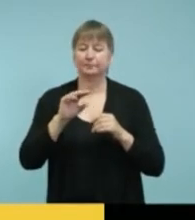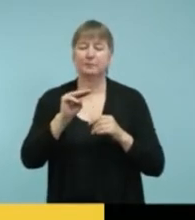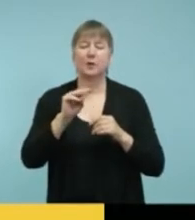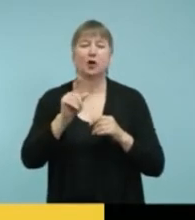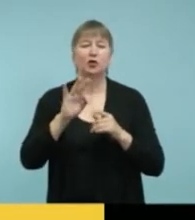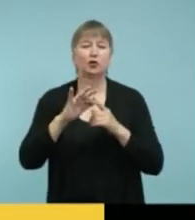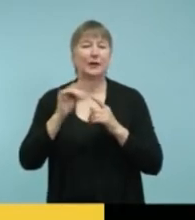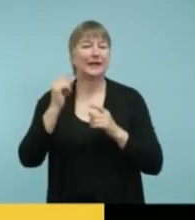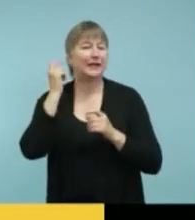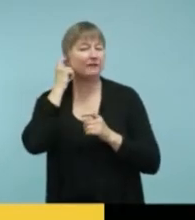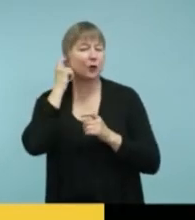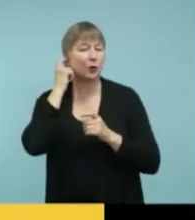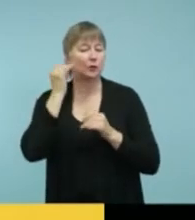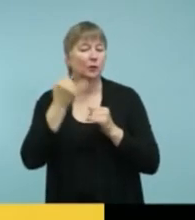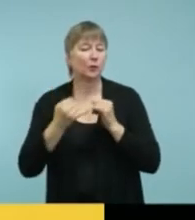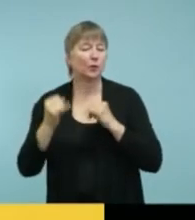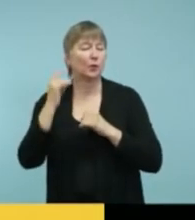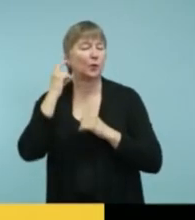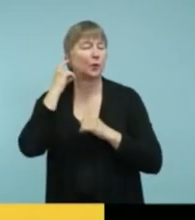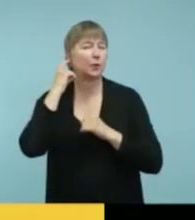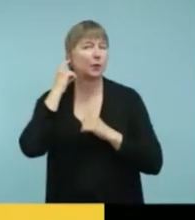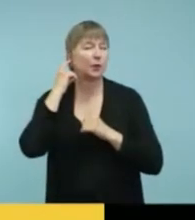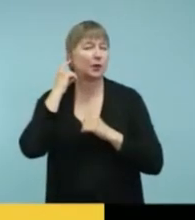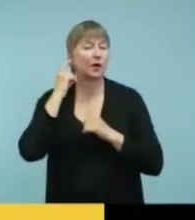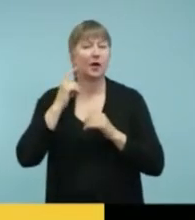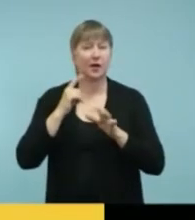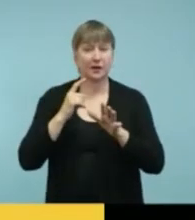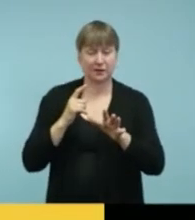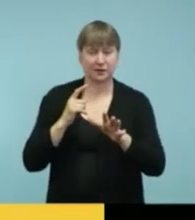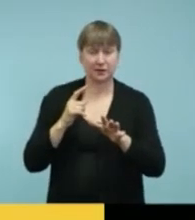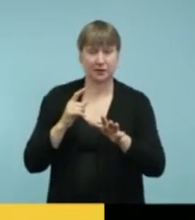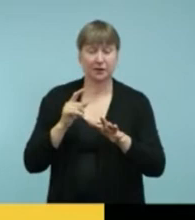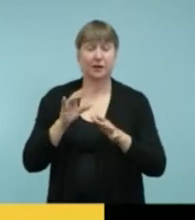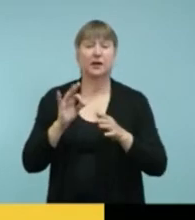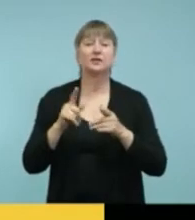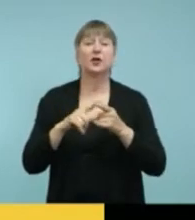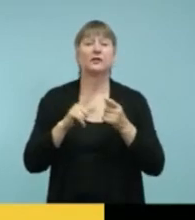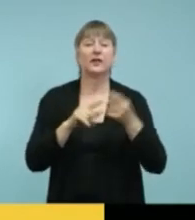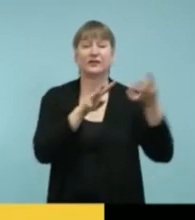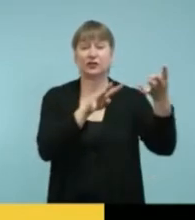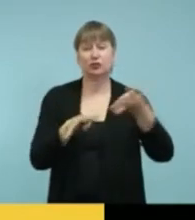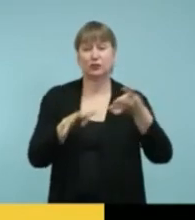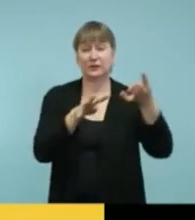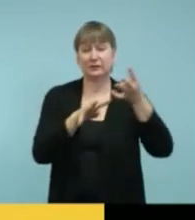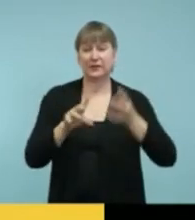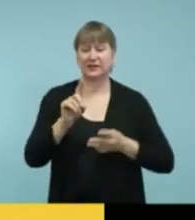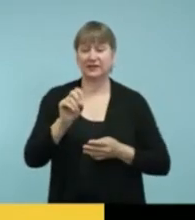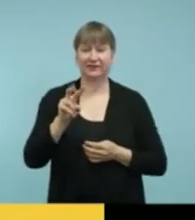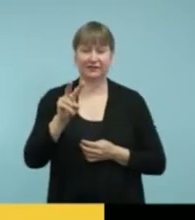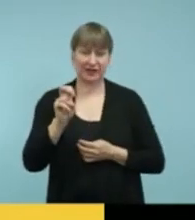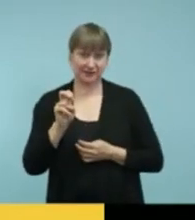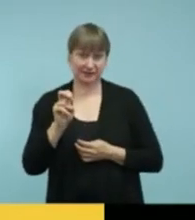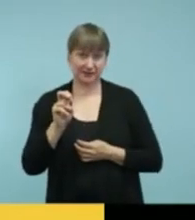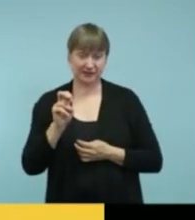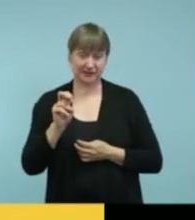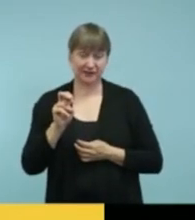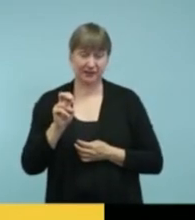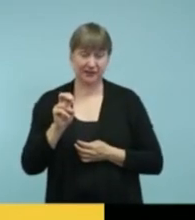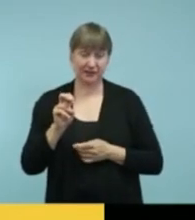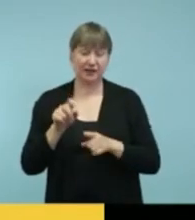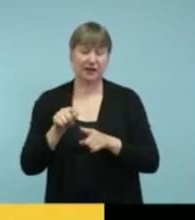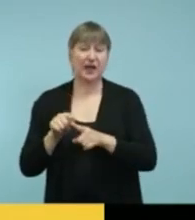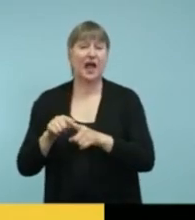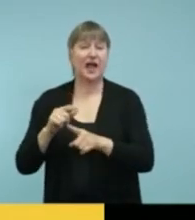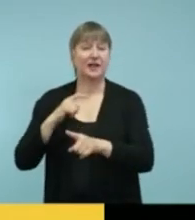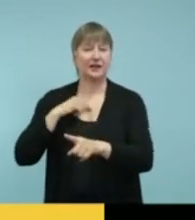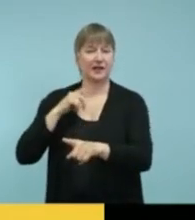and so what you can tell, so like if you have a streaming device, which is here, and then you have the cochlear implant device, you can